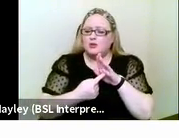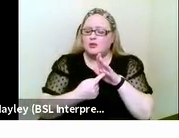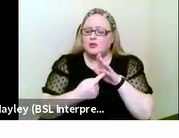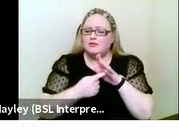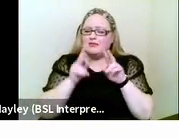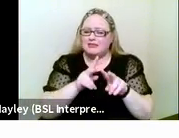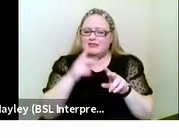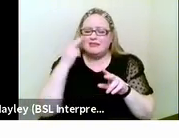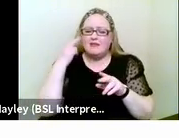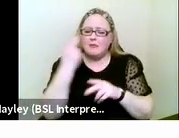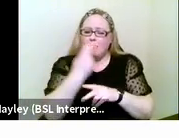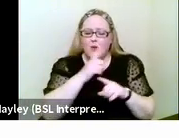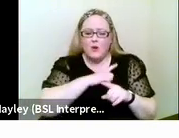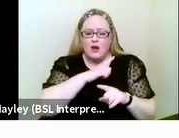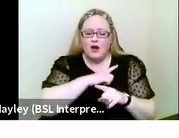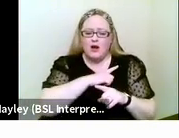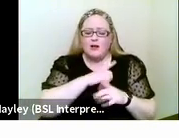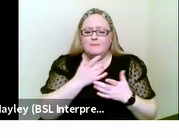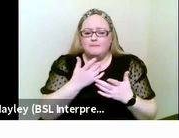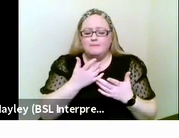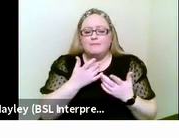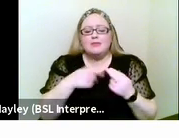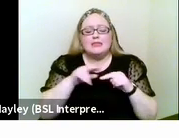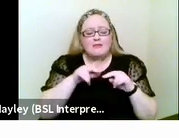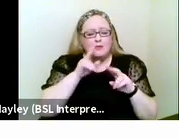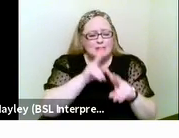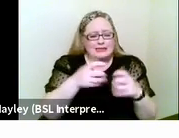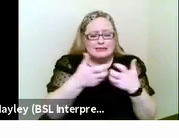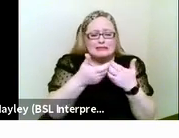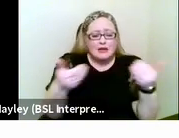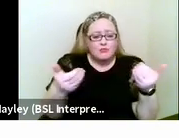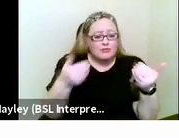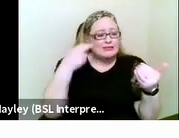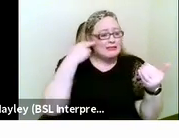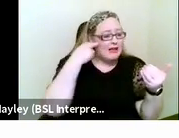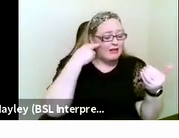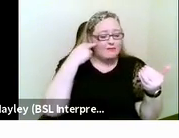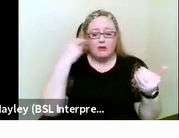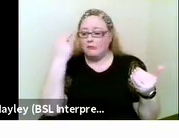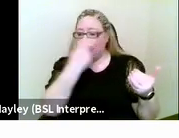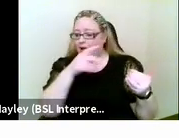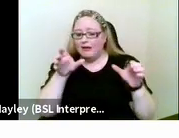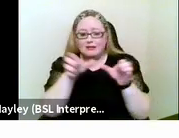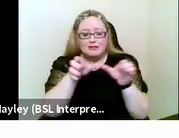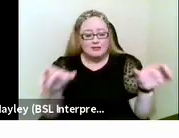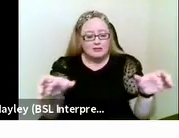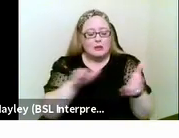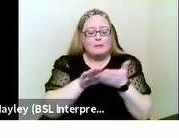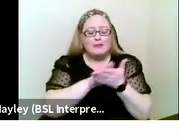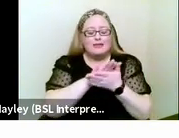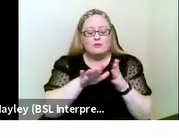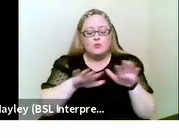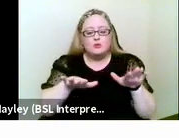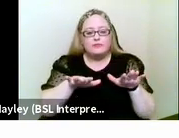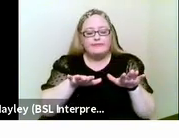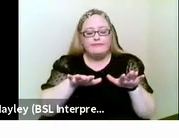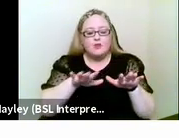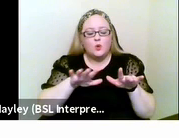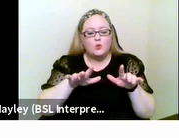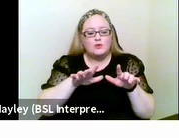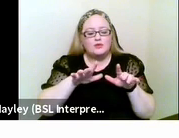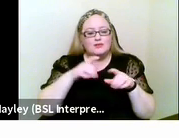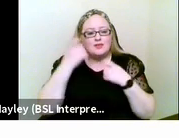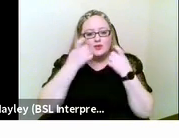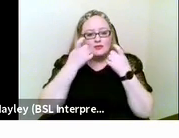insignificant and we would overlook the combined impact and we is why it's so important that we recognize